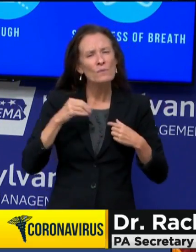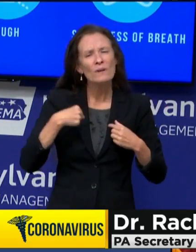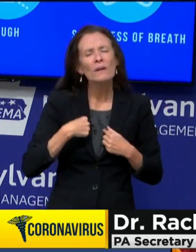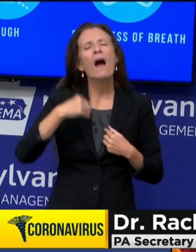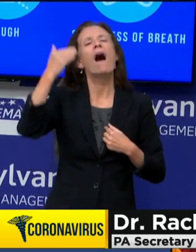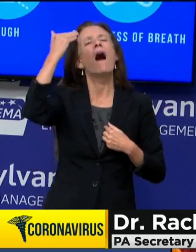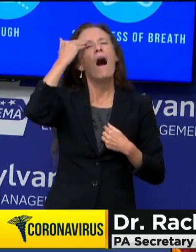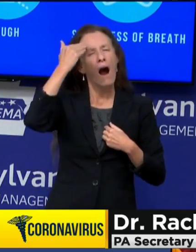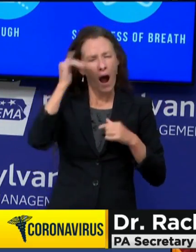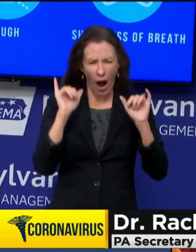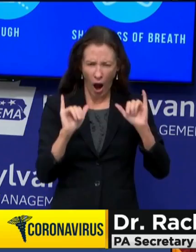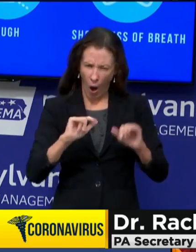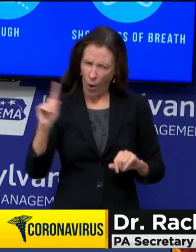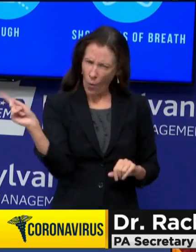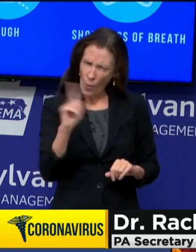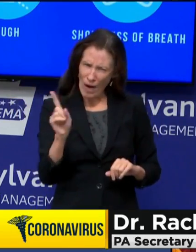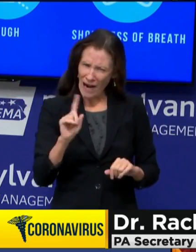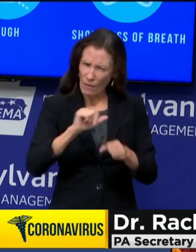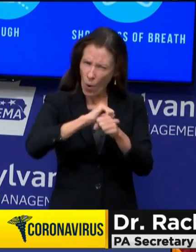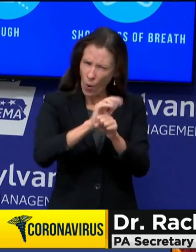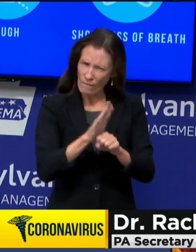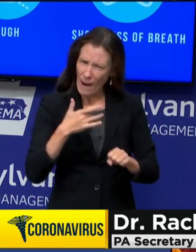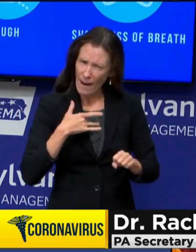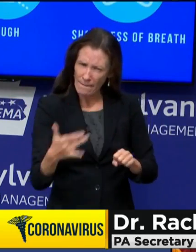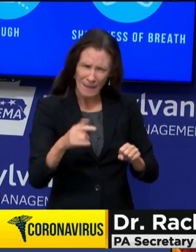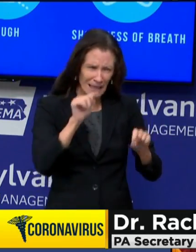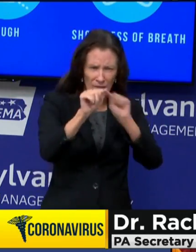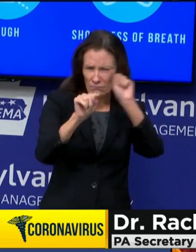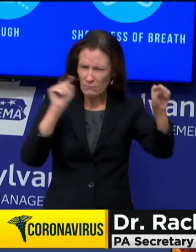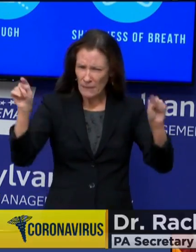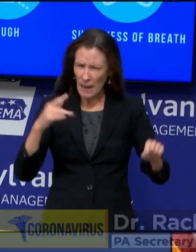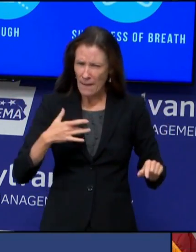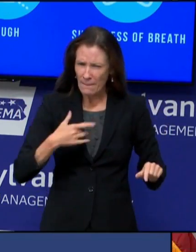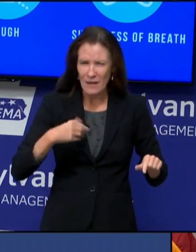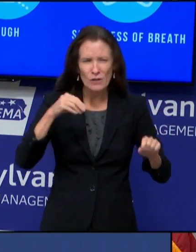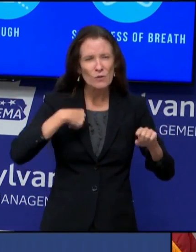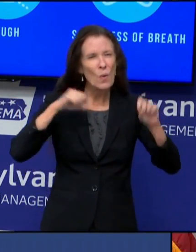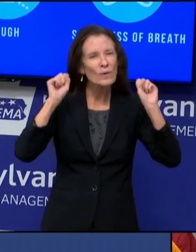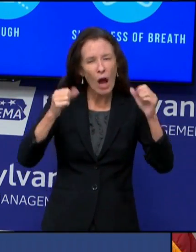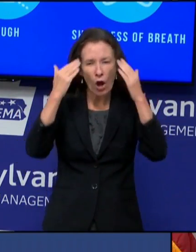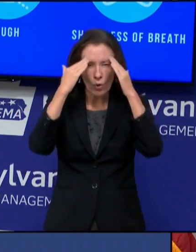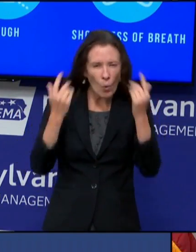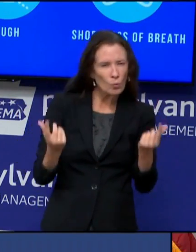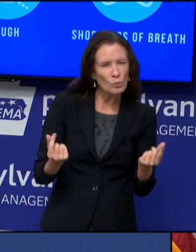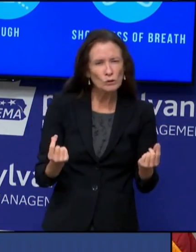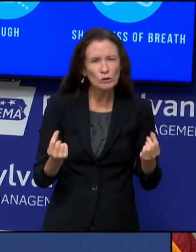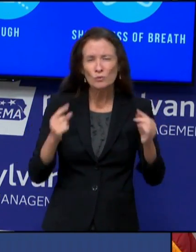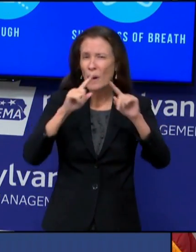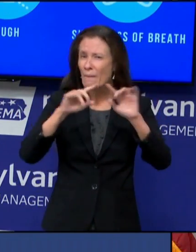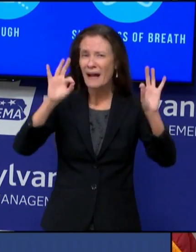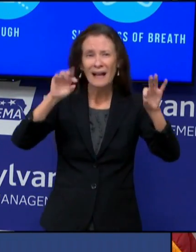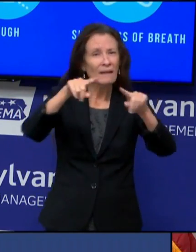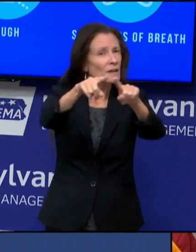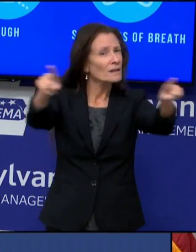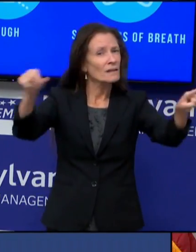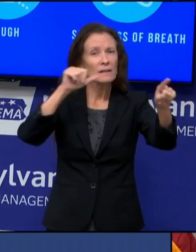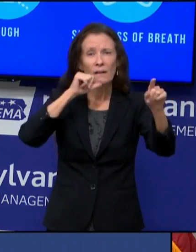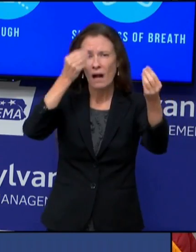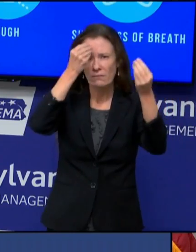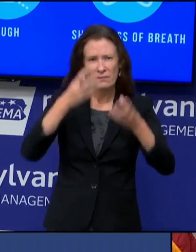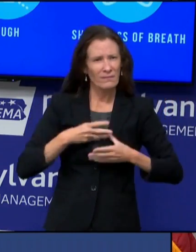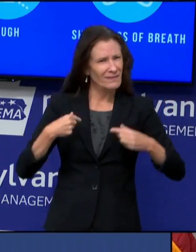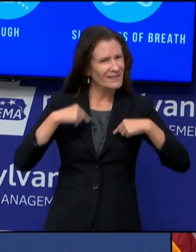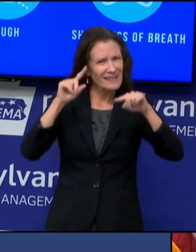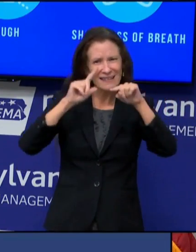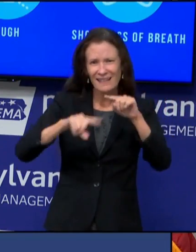Pennsylvanians if we don't know what puts them at risk. For the week of October 11th through 17th, 71% of